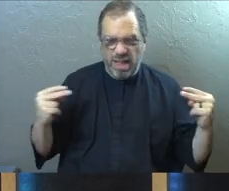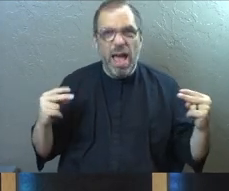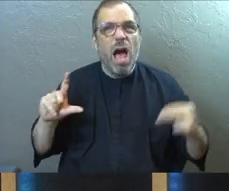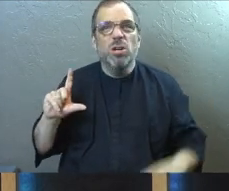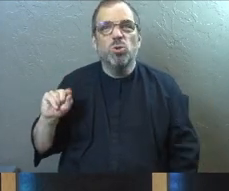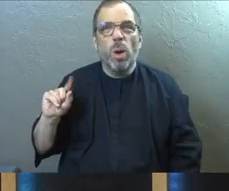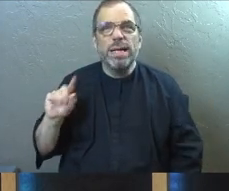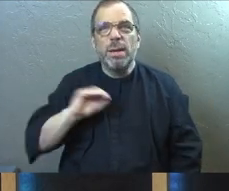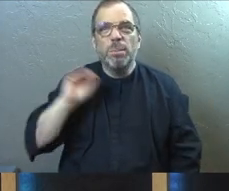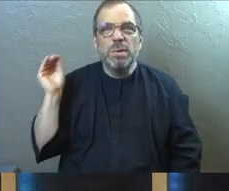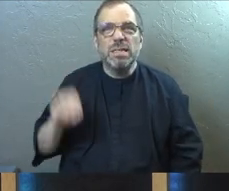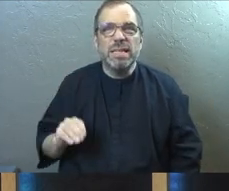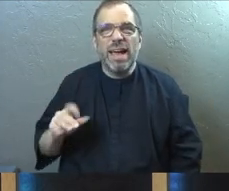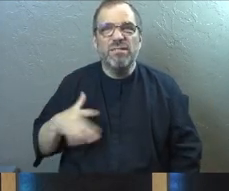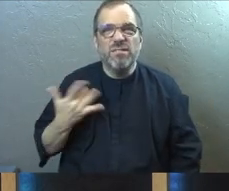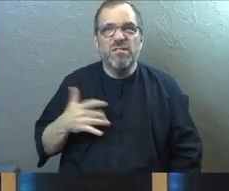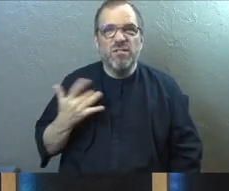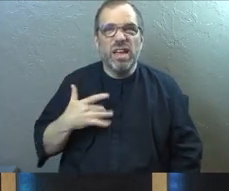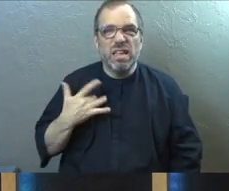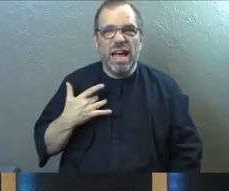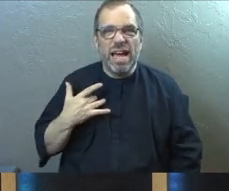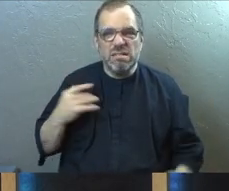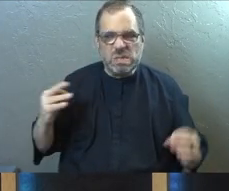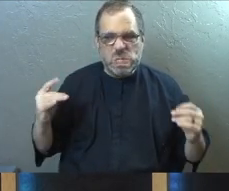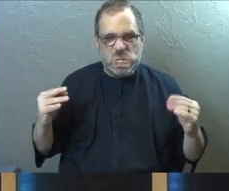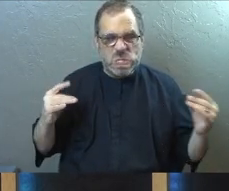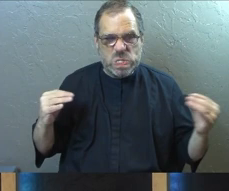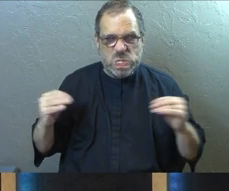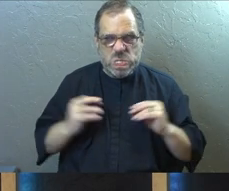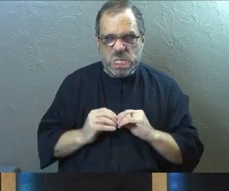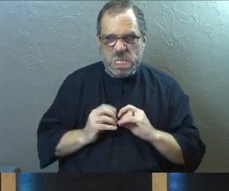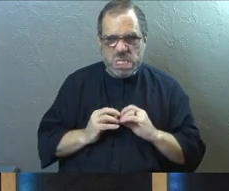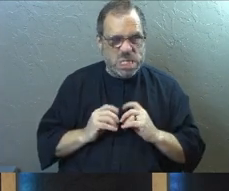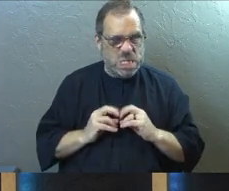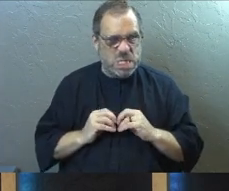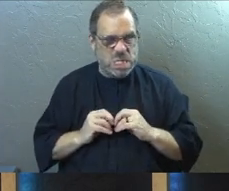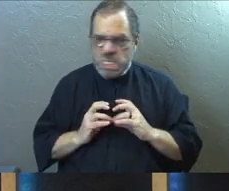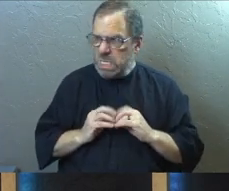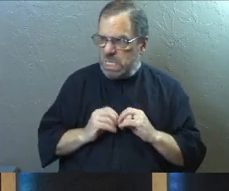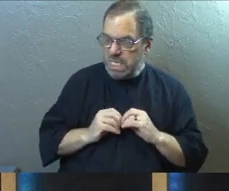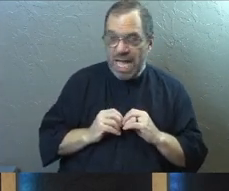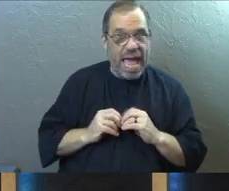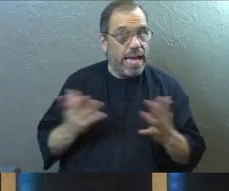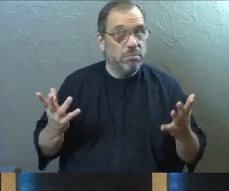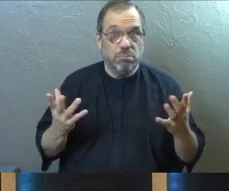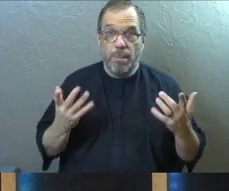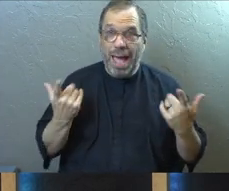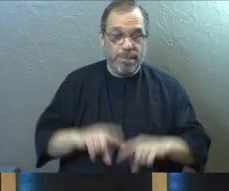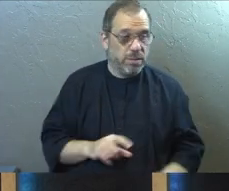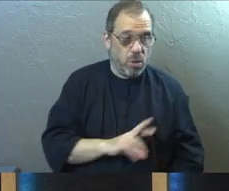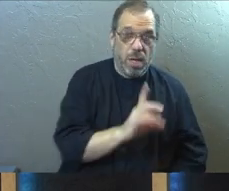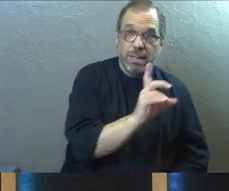about 20 percent had that kind of a hostility toward the other party. And notice it goes both ways.